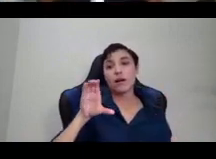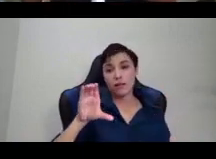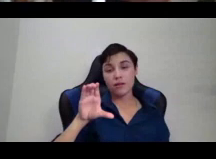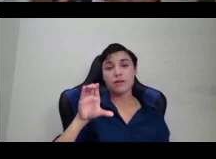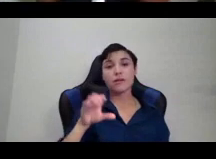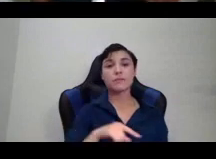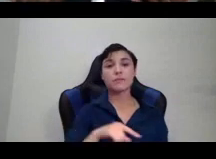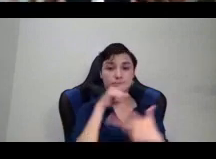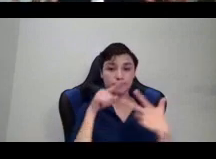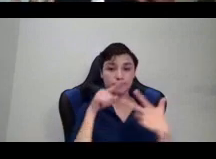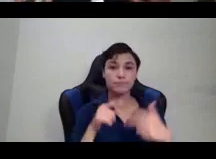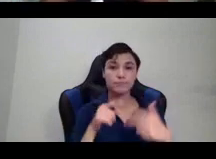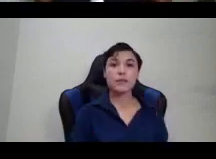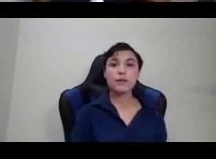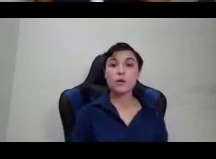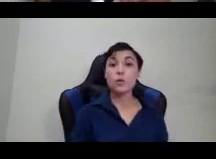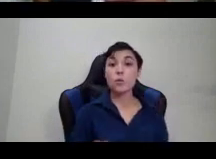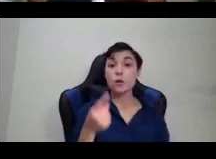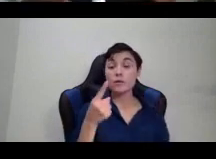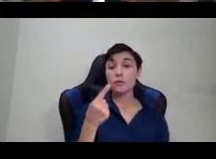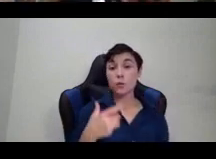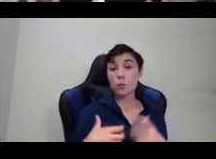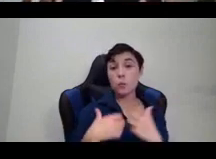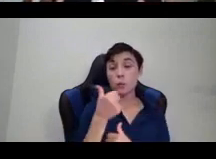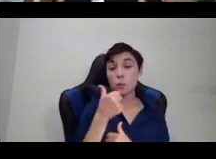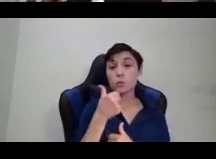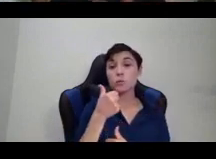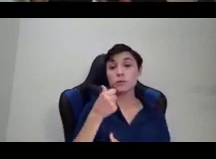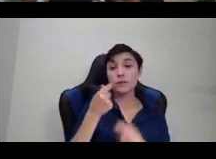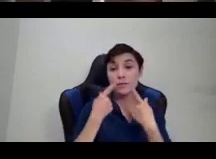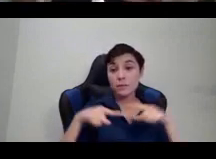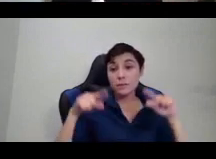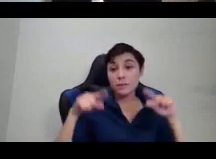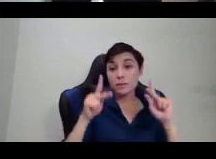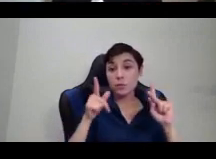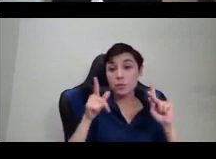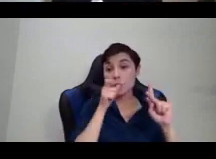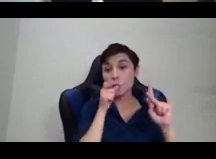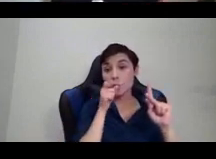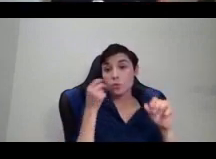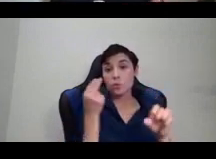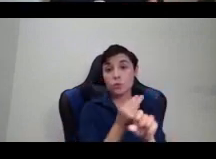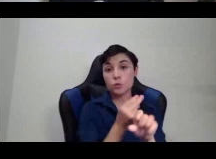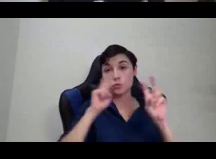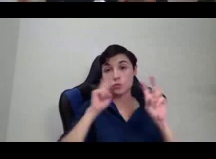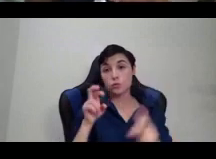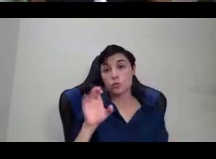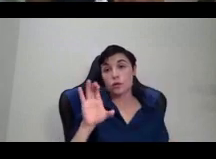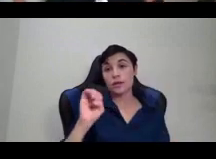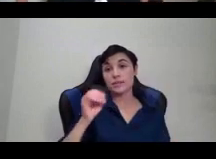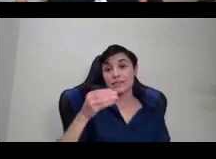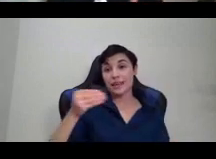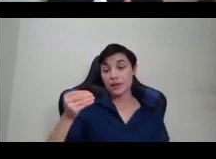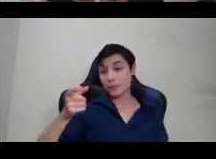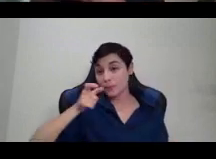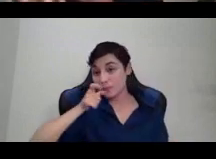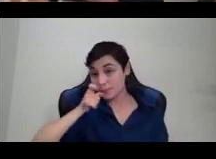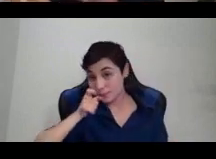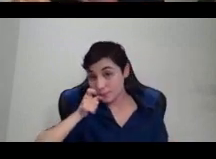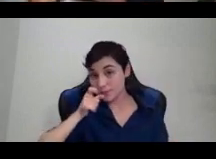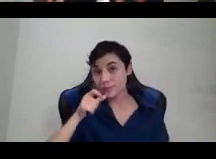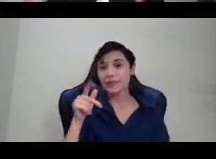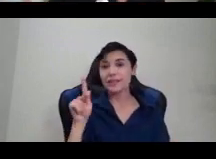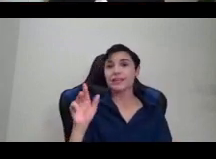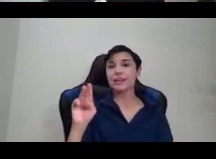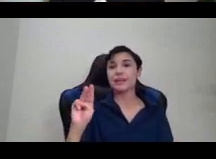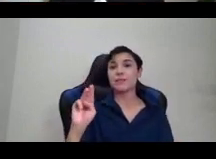people in this legacy of race and is the person who coined the term intersectionality, Kimberly Crenshaw. This is her